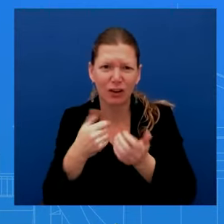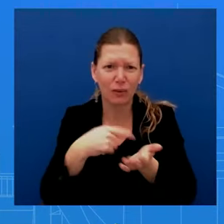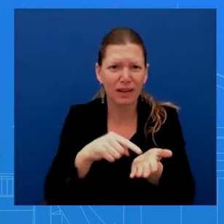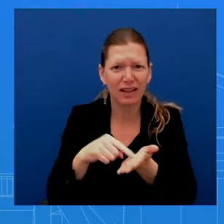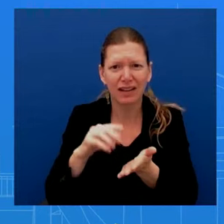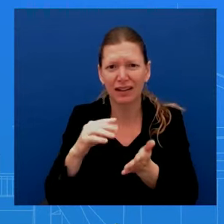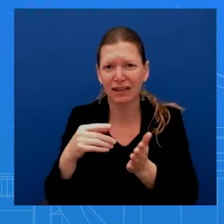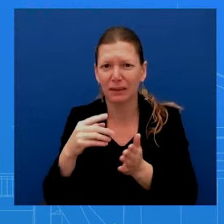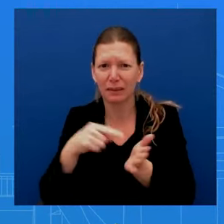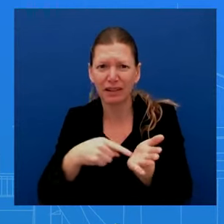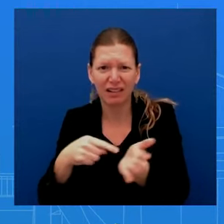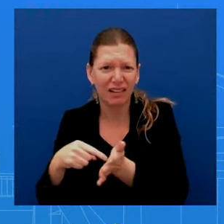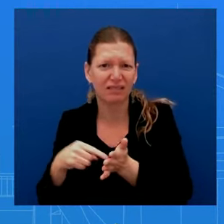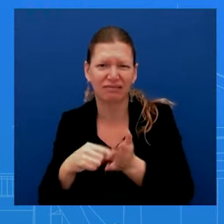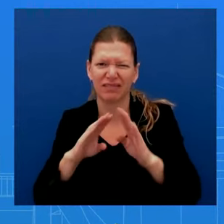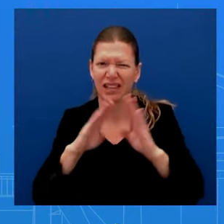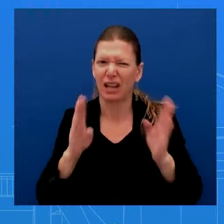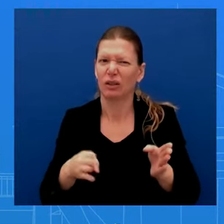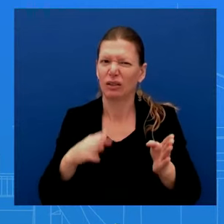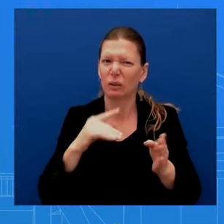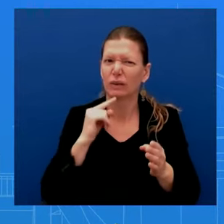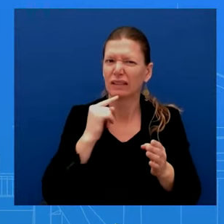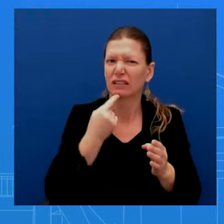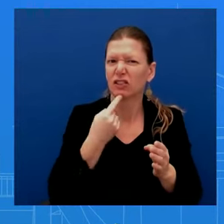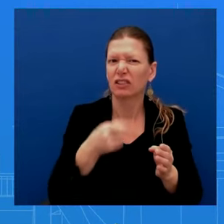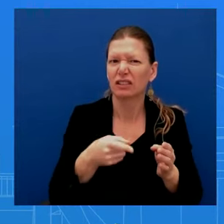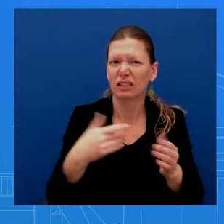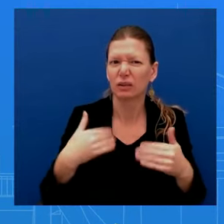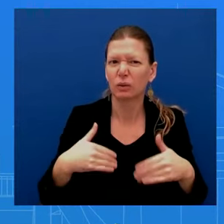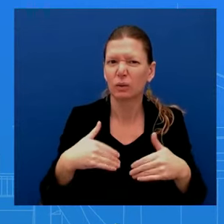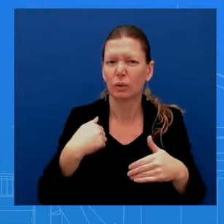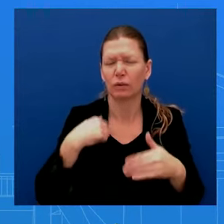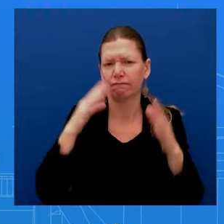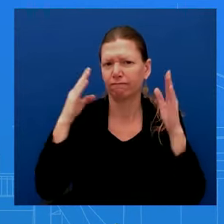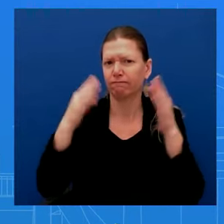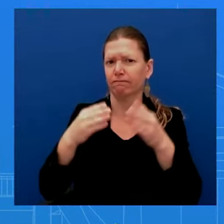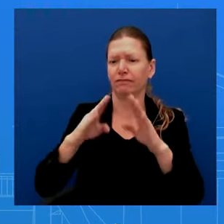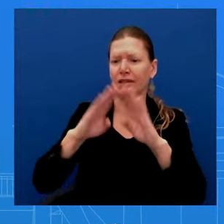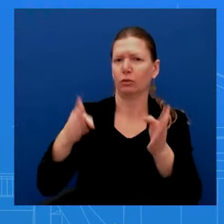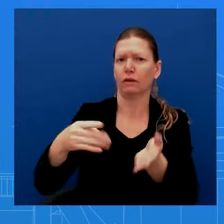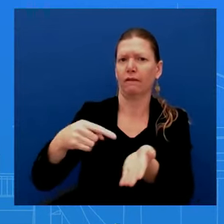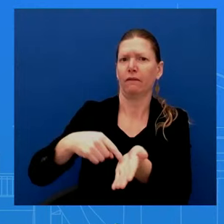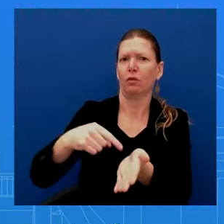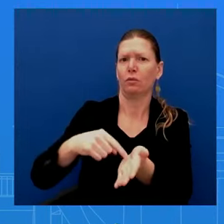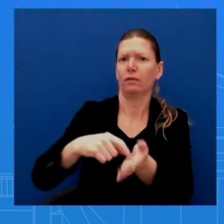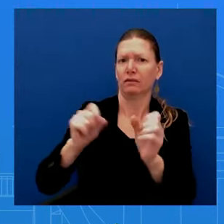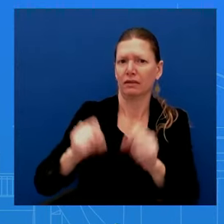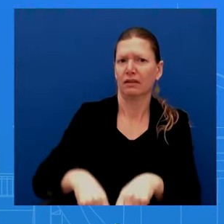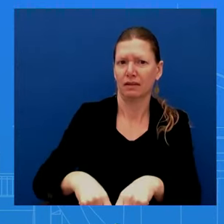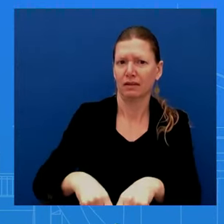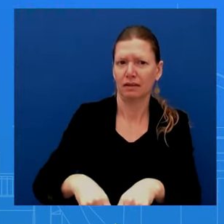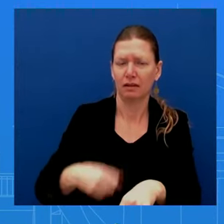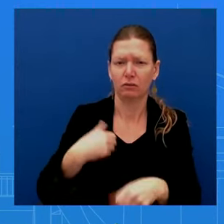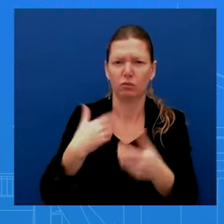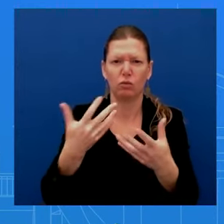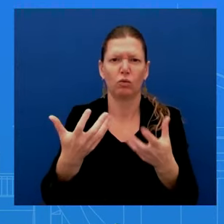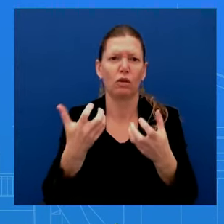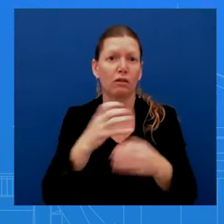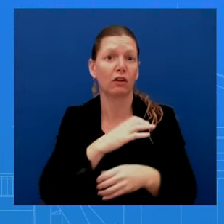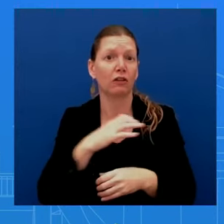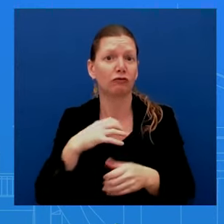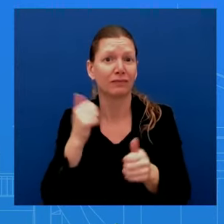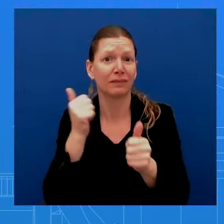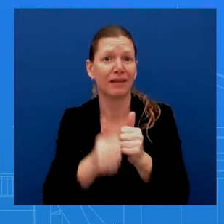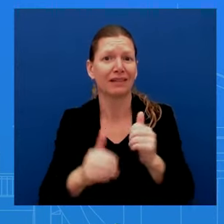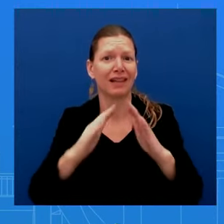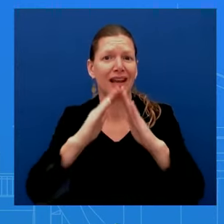We'd like to see Congress pass housing tax credits. The President has put them in his budget every